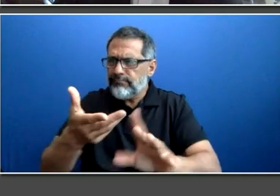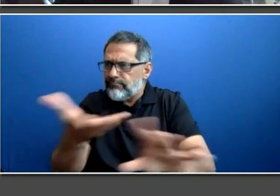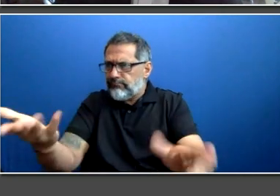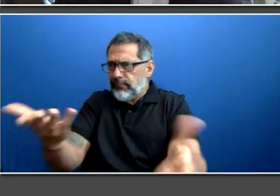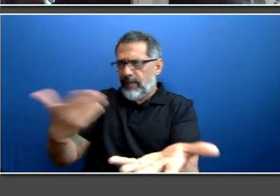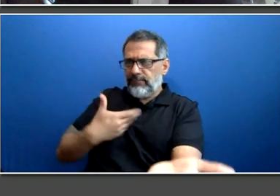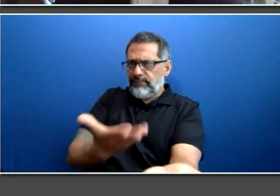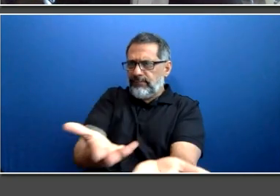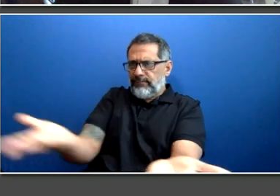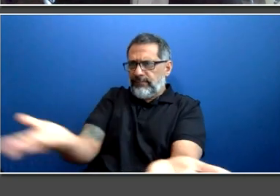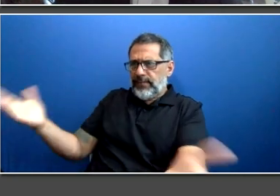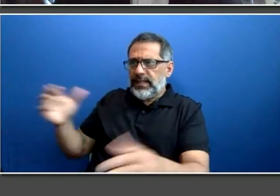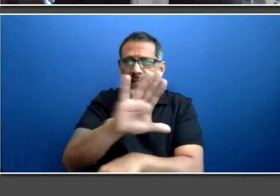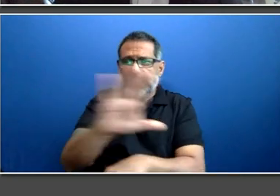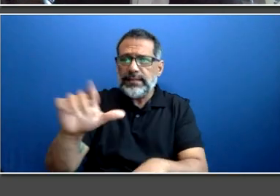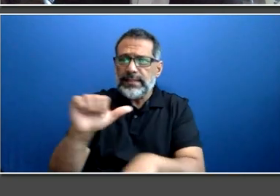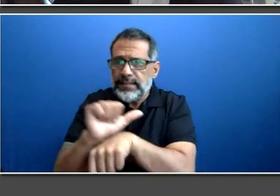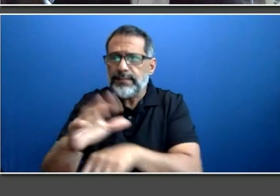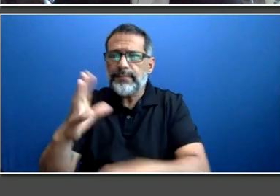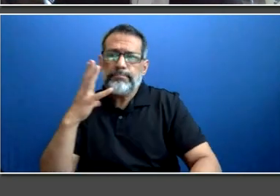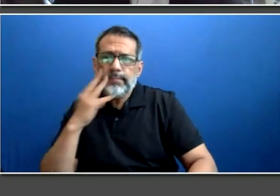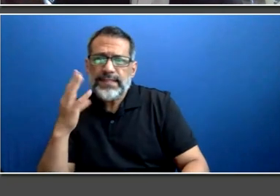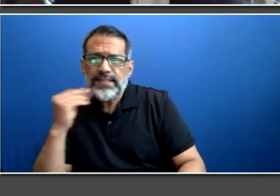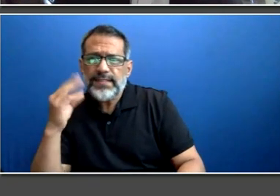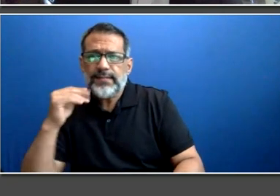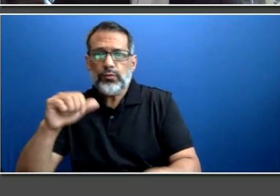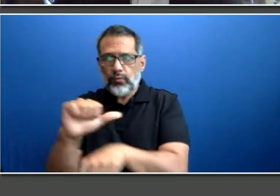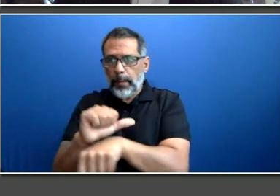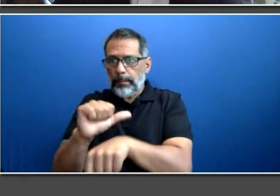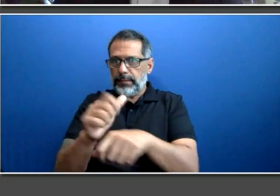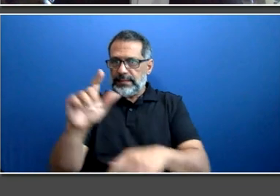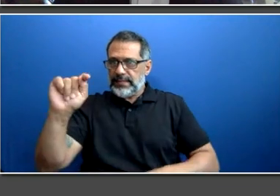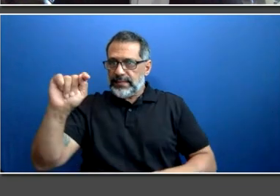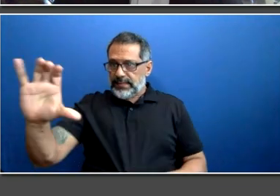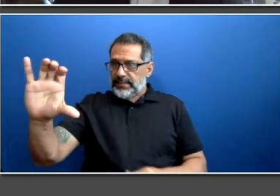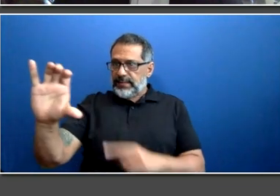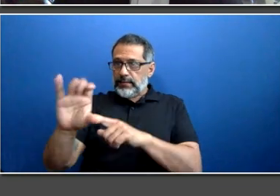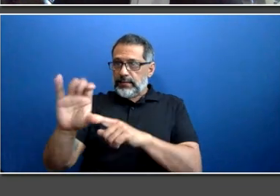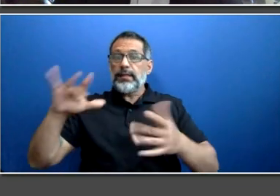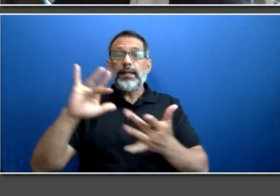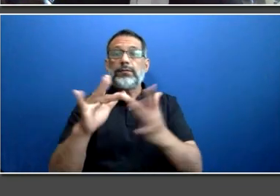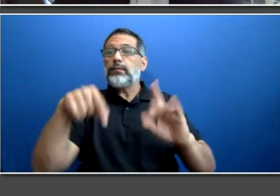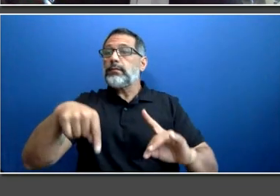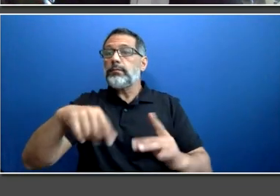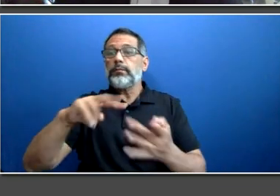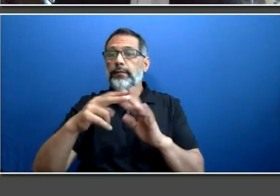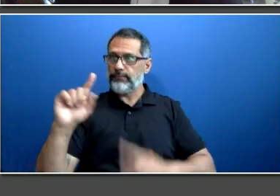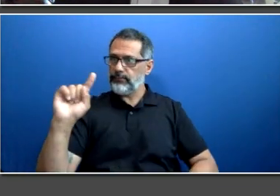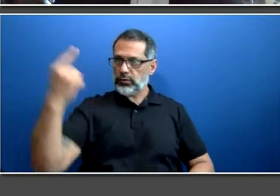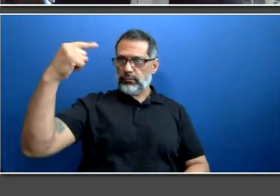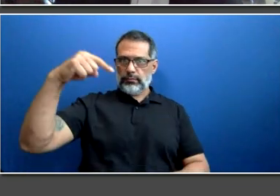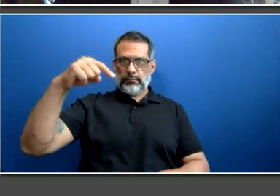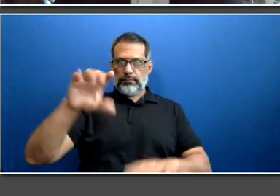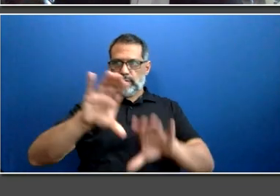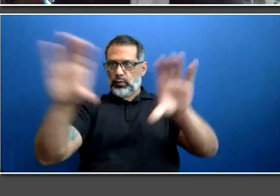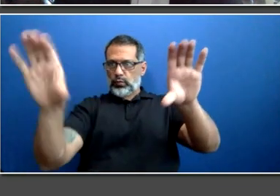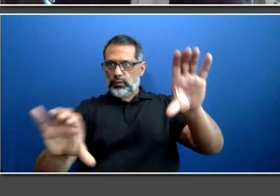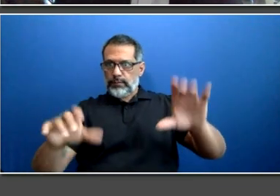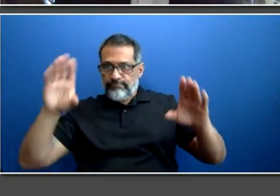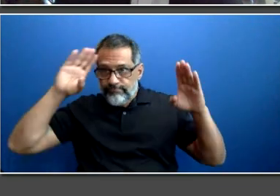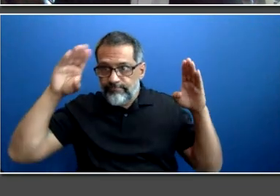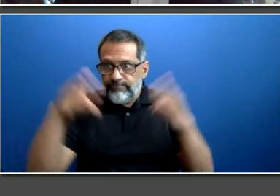You know, this is actually our first virtual session for new graduates. Last year, we actually did two